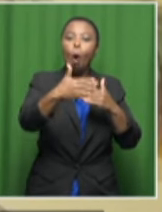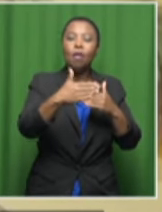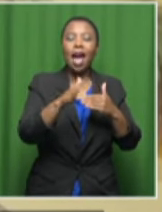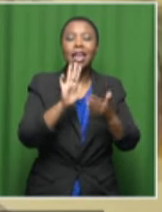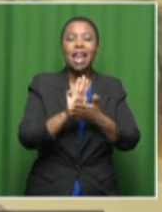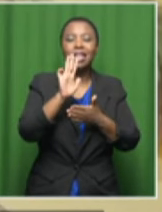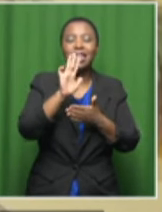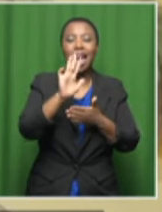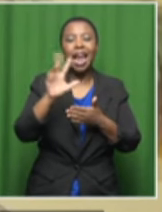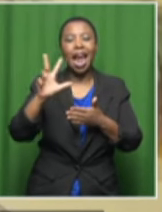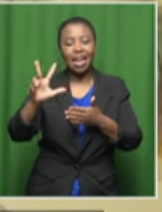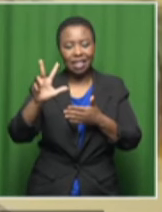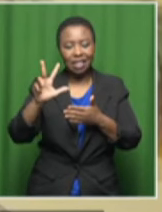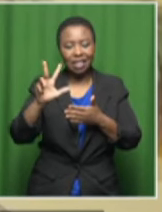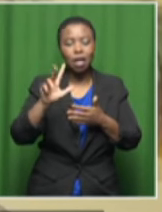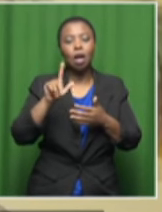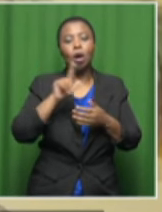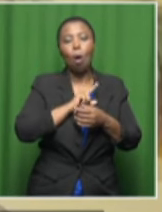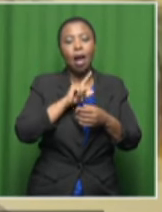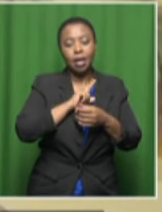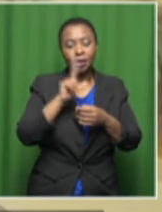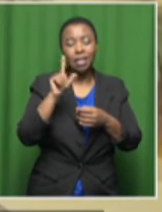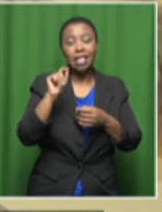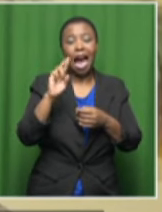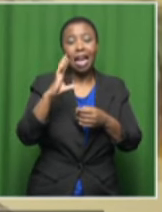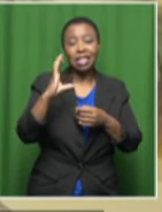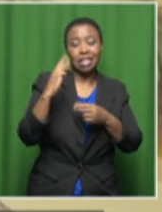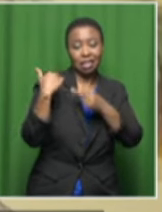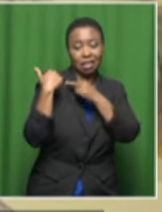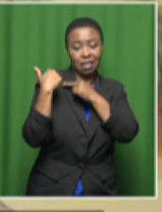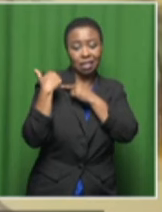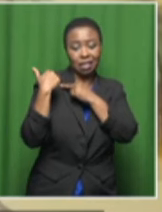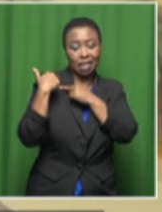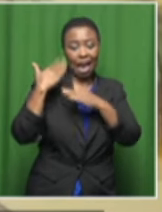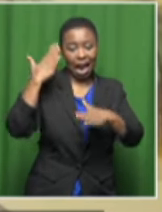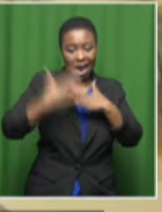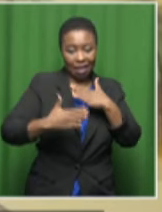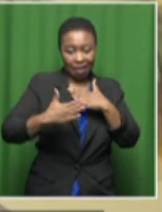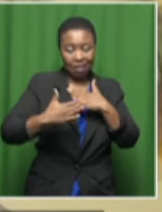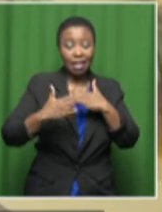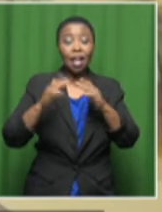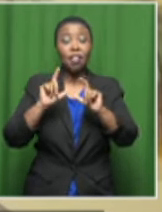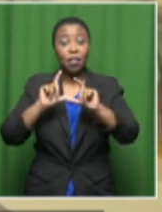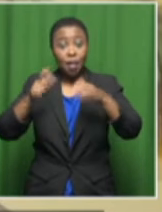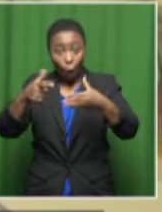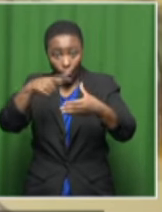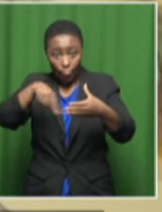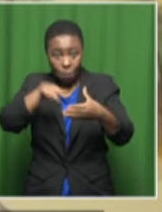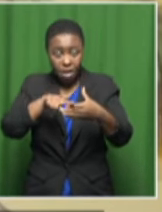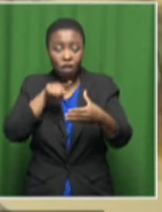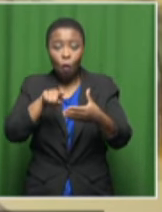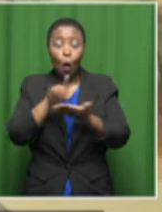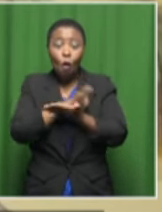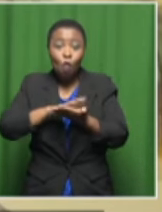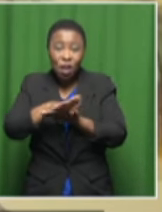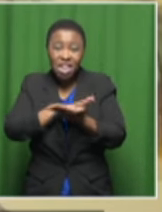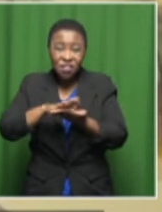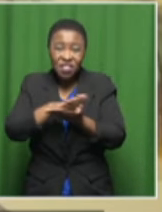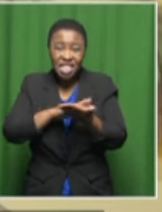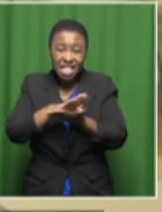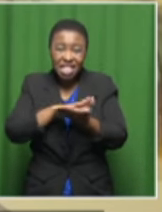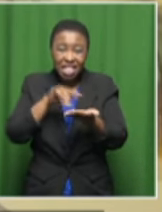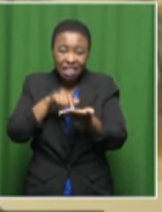when the Monday period of the TRC came to an end. And the Amnesty Committee then began to hear